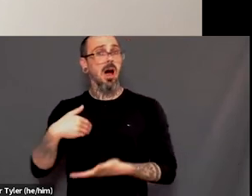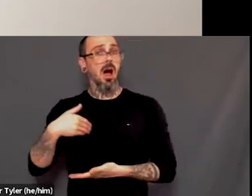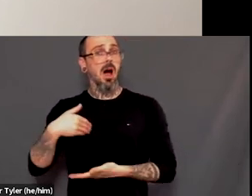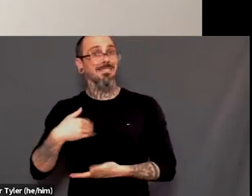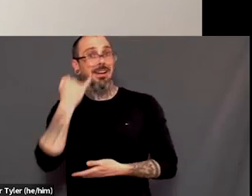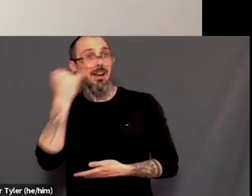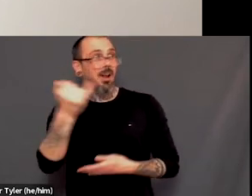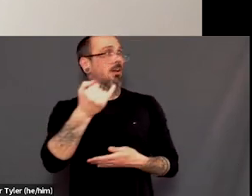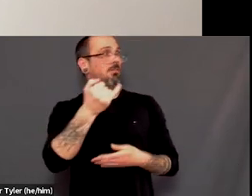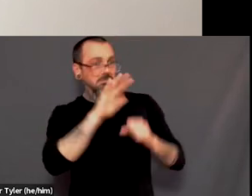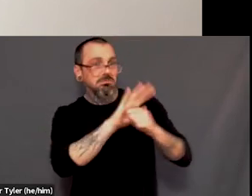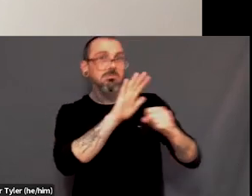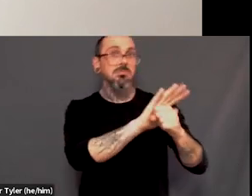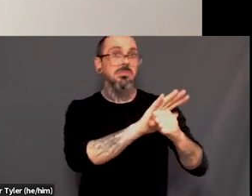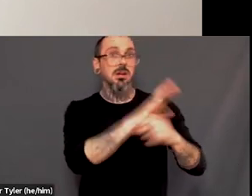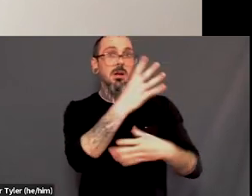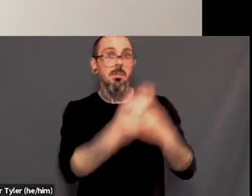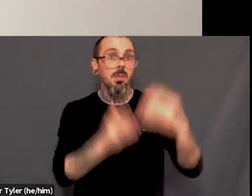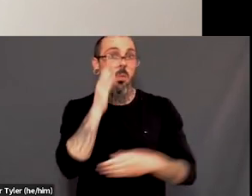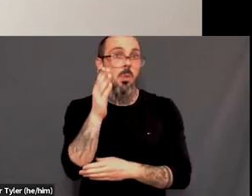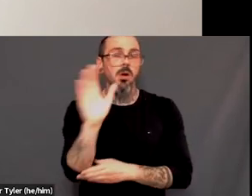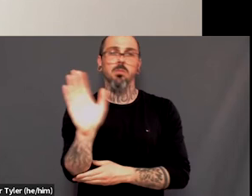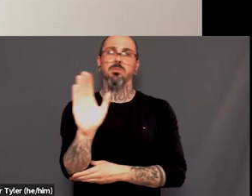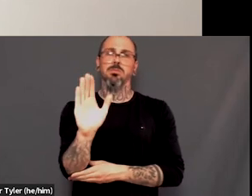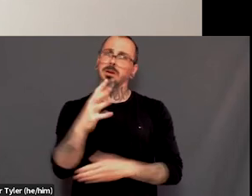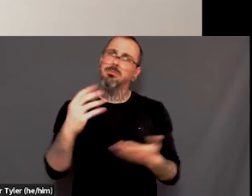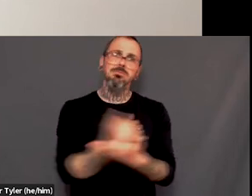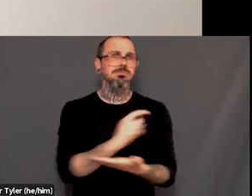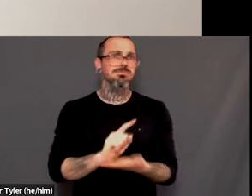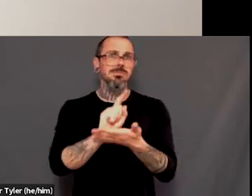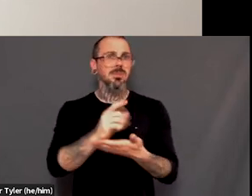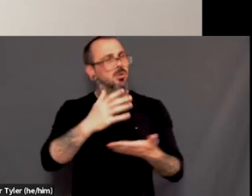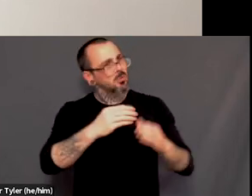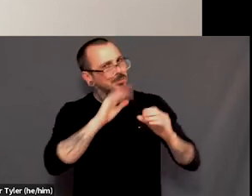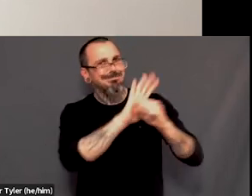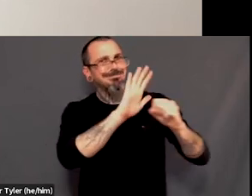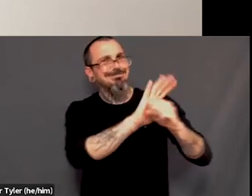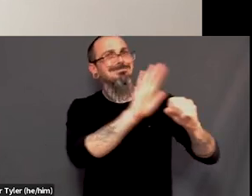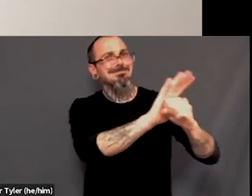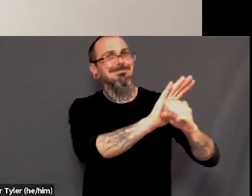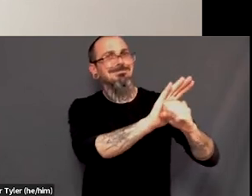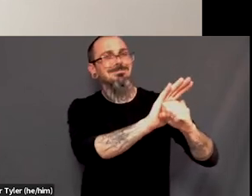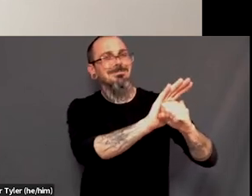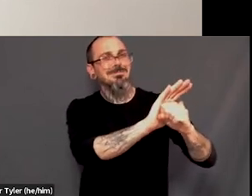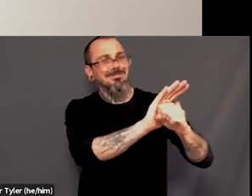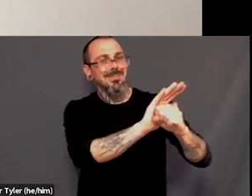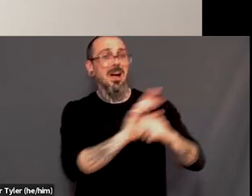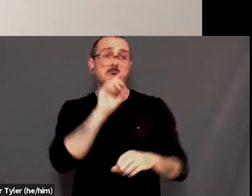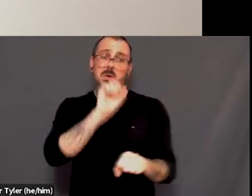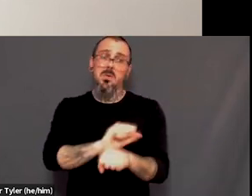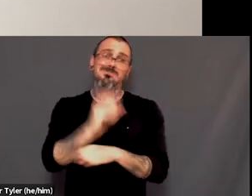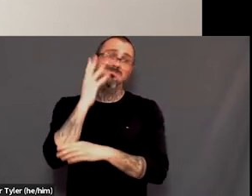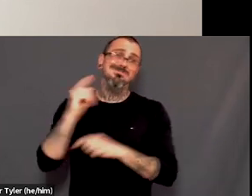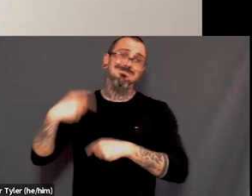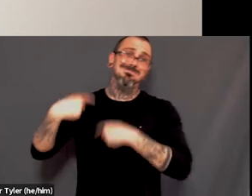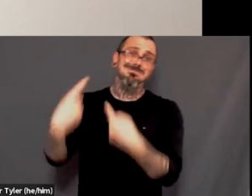it's more important to speak about what's really happening around us. Um, you know, it's, it's sometimes a